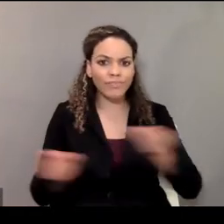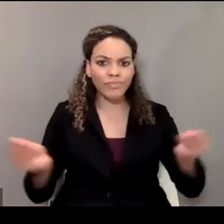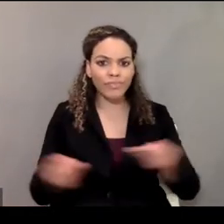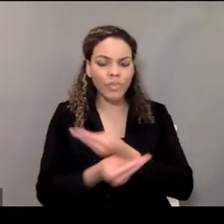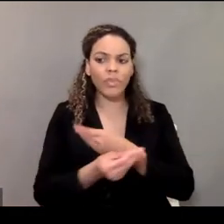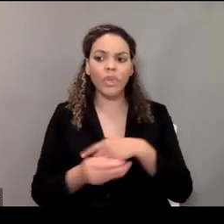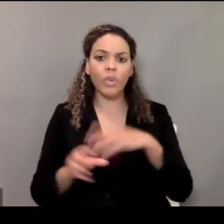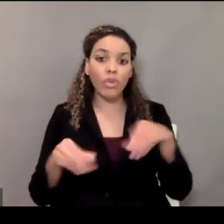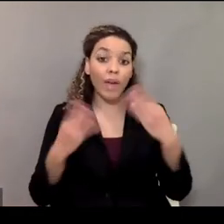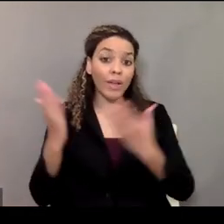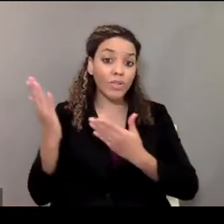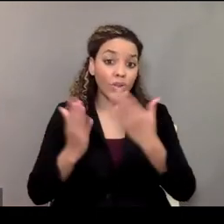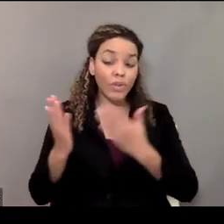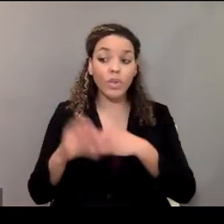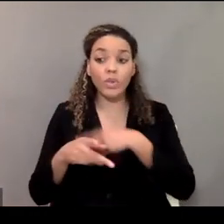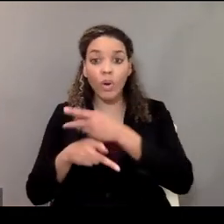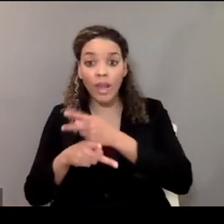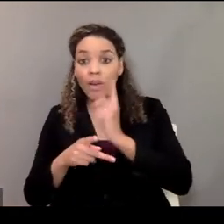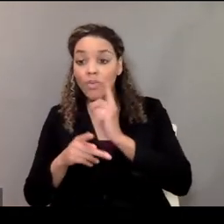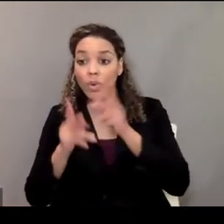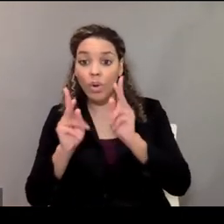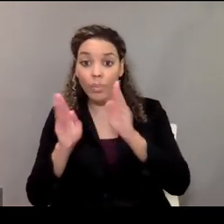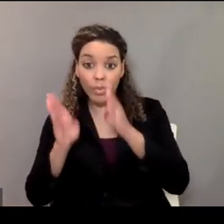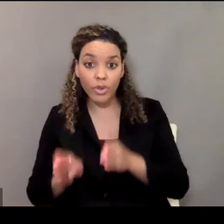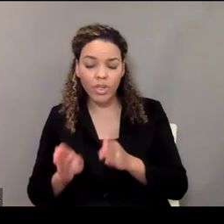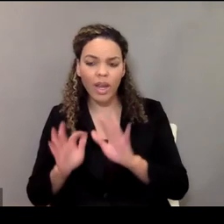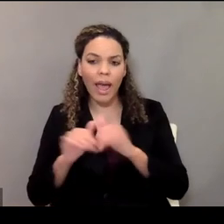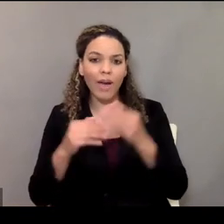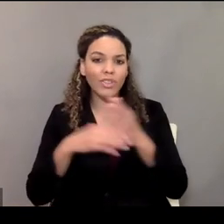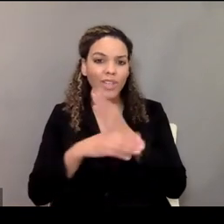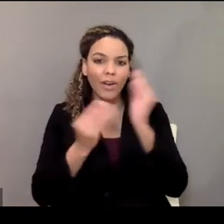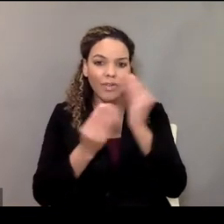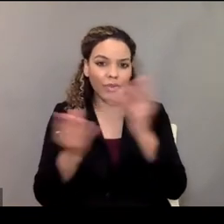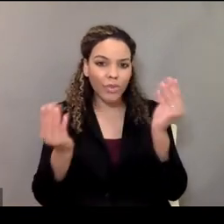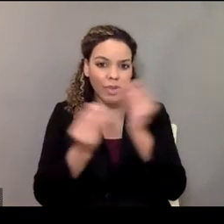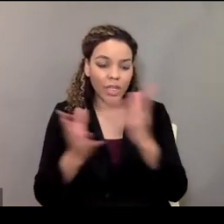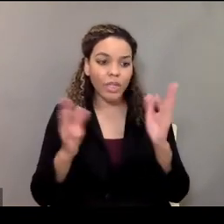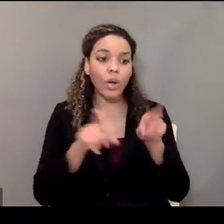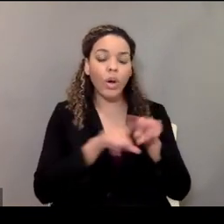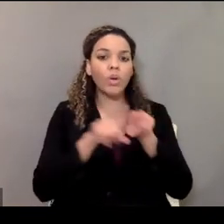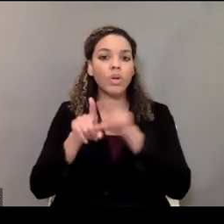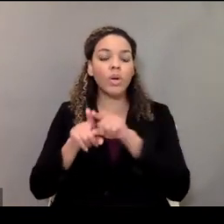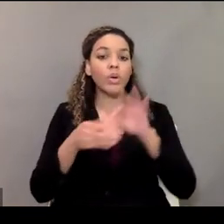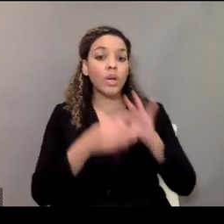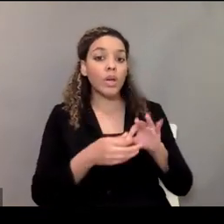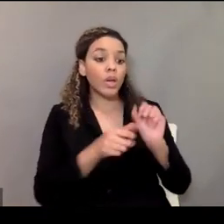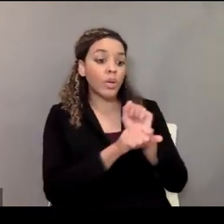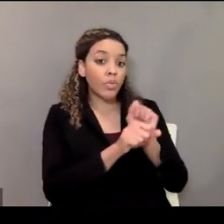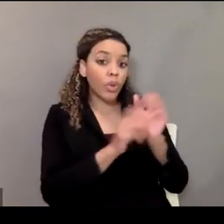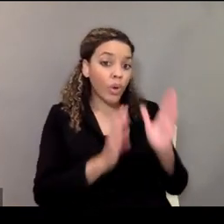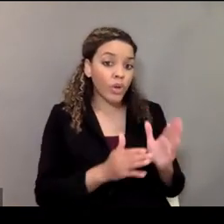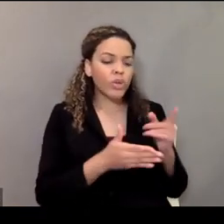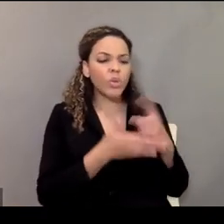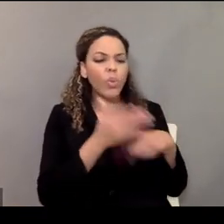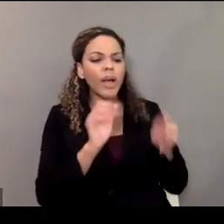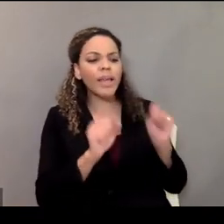services to the individual, providing care to the individual. Also, HIPAA, in terms of employers, in terms of what can